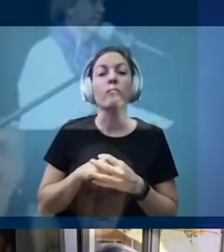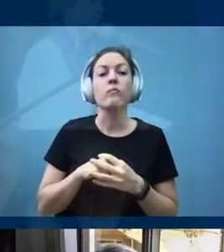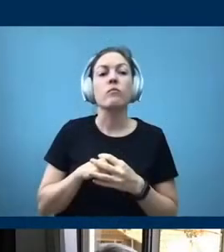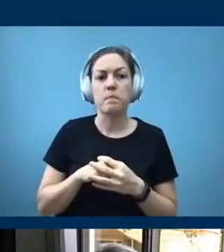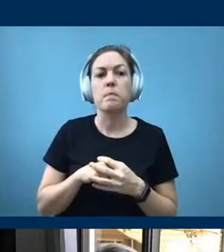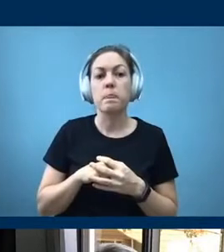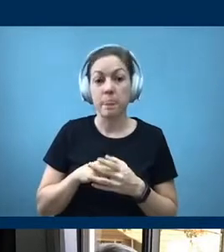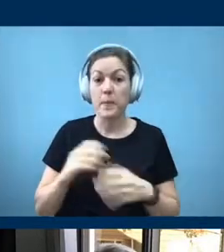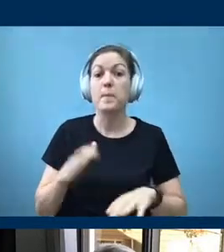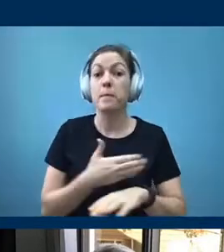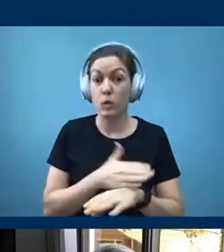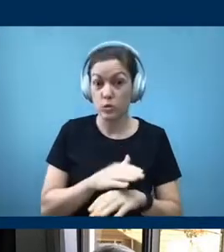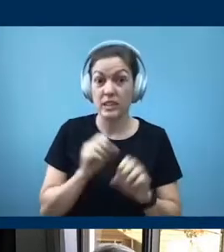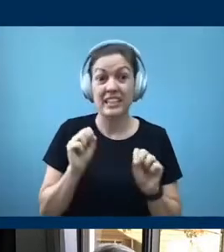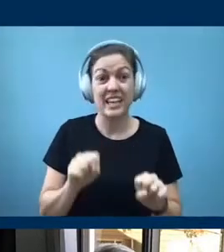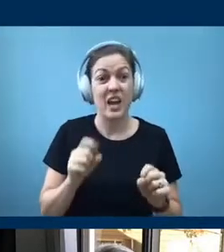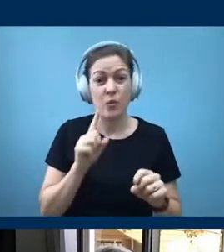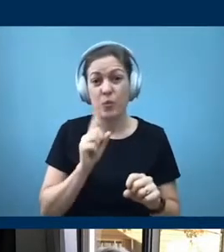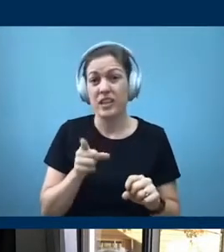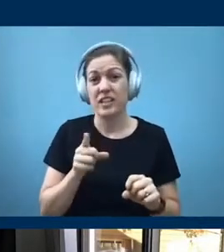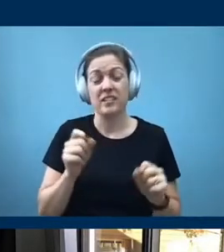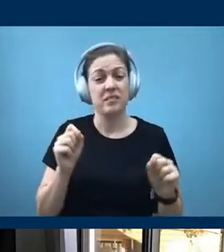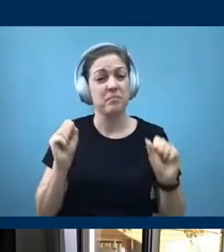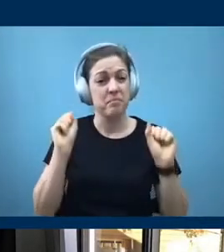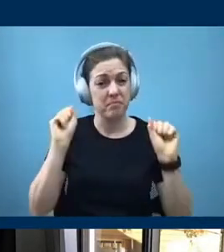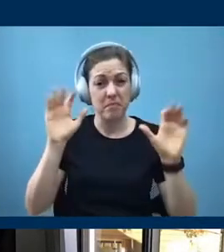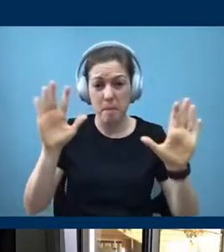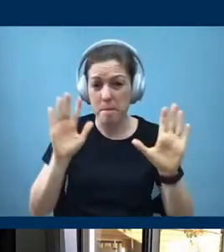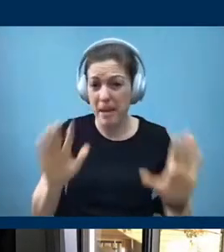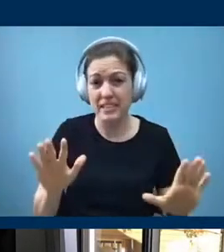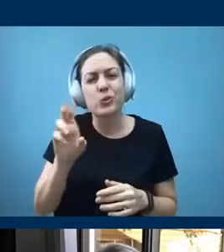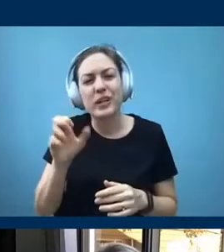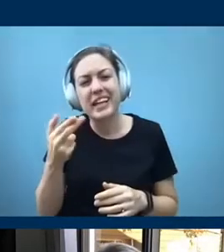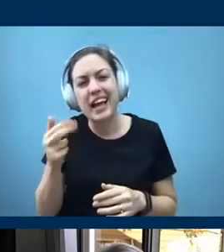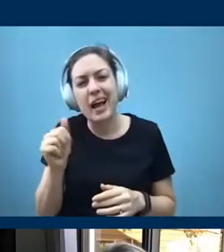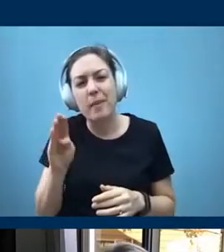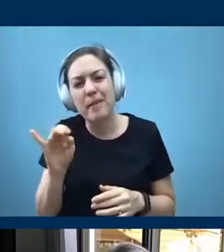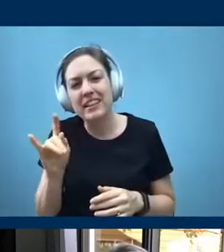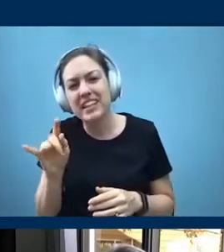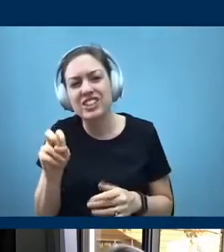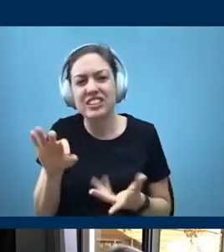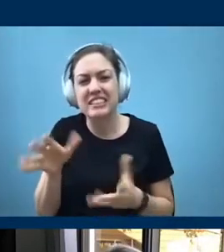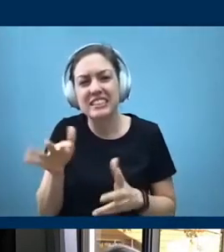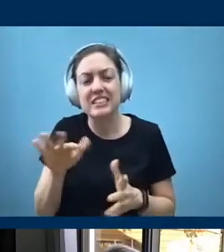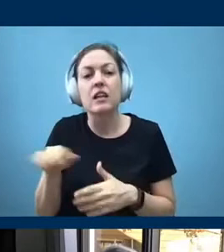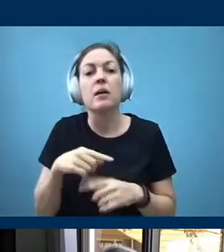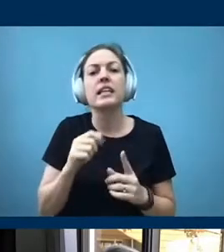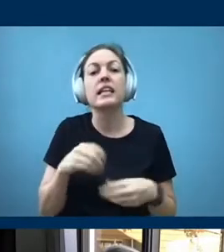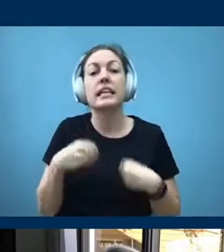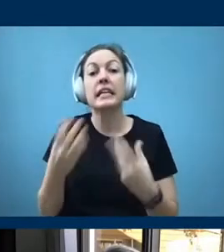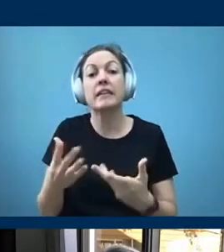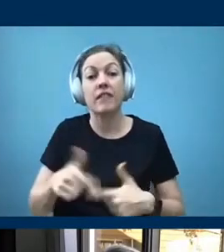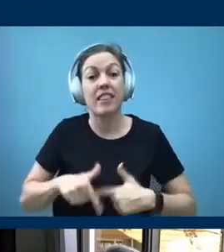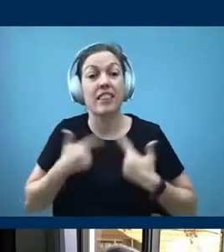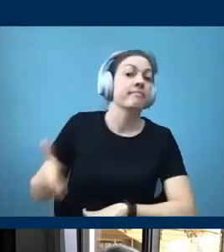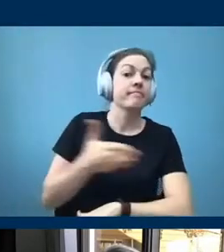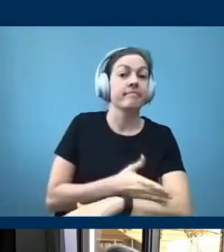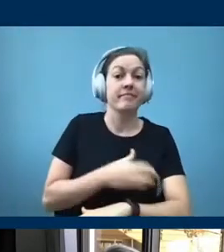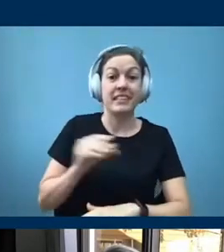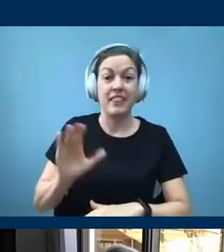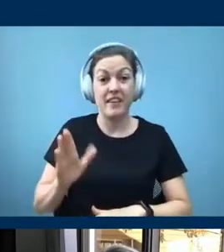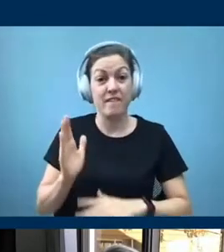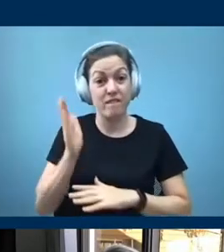Music can be a tremendous force for recovery, but to make their lives and their future